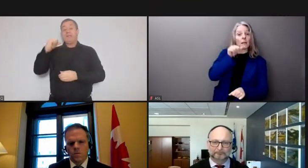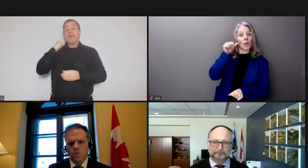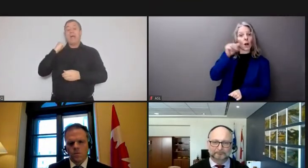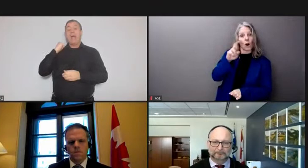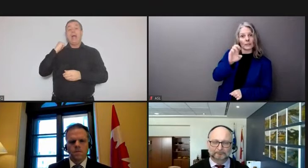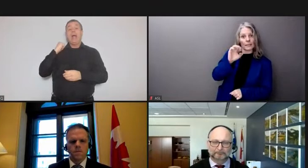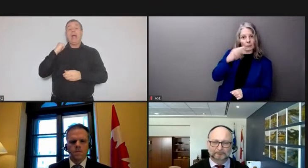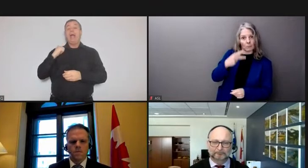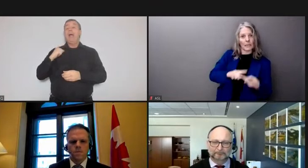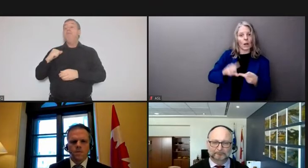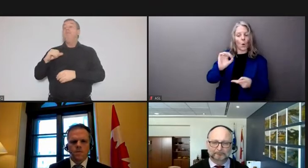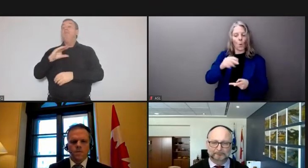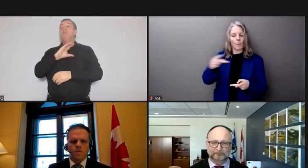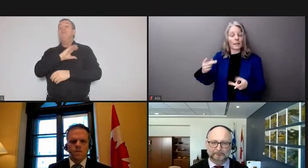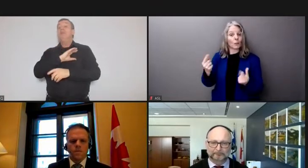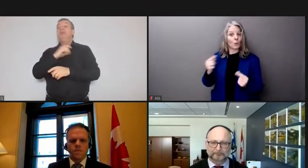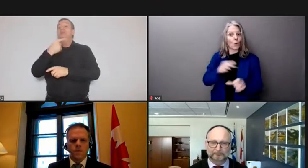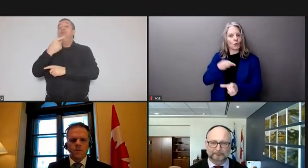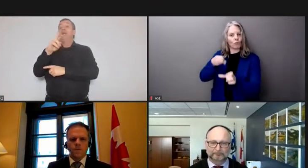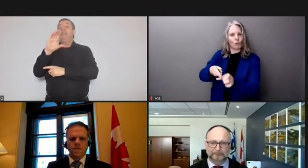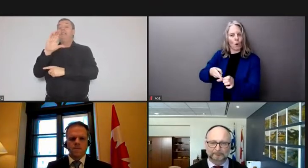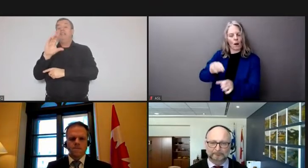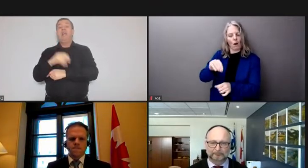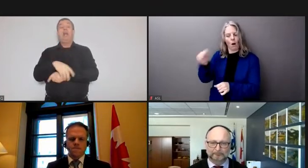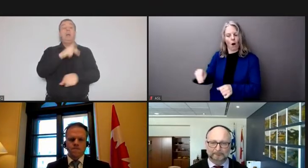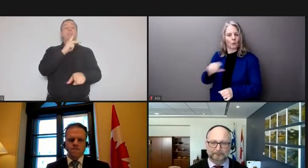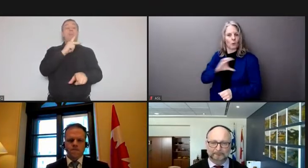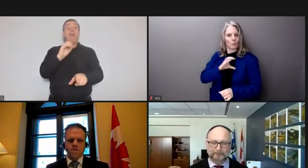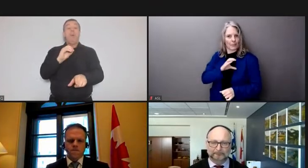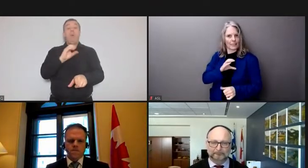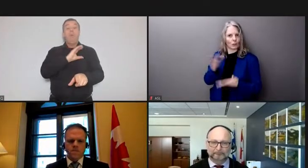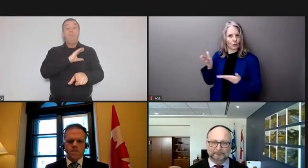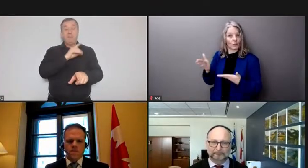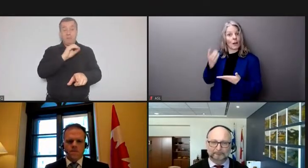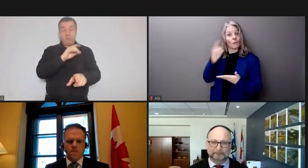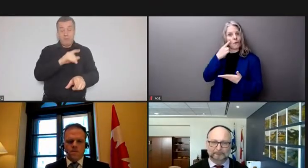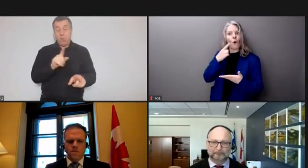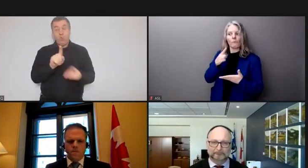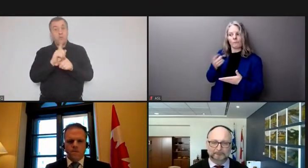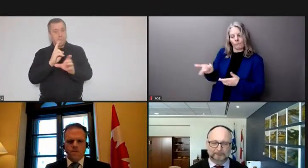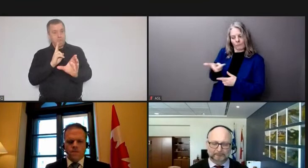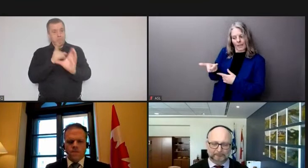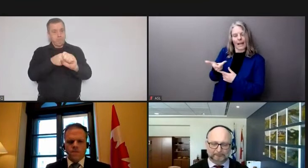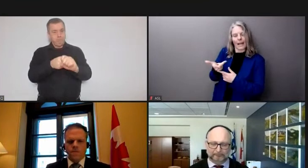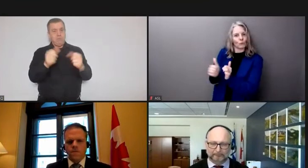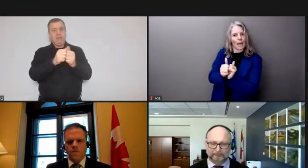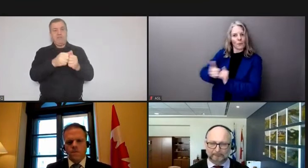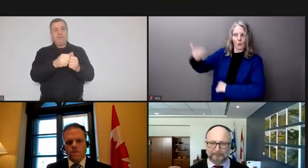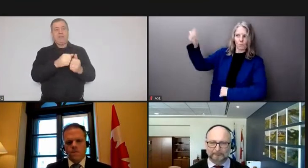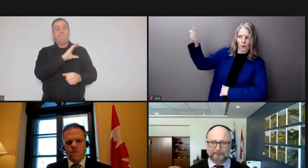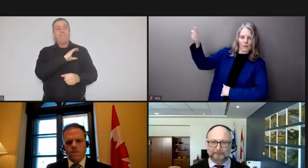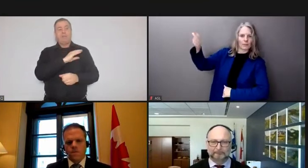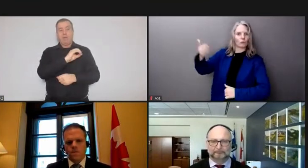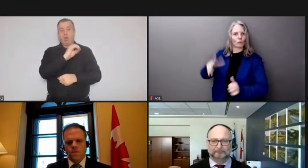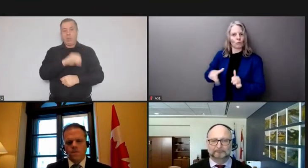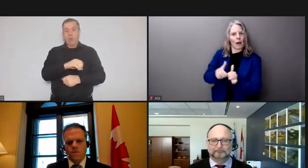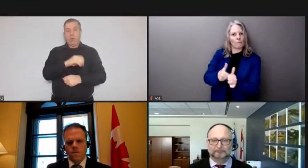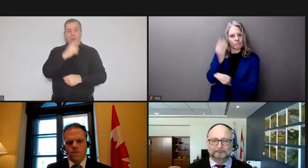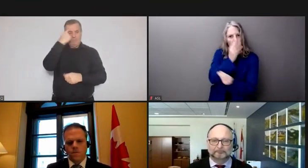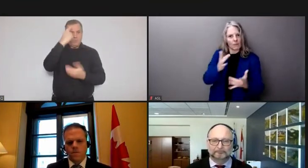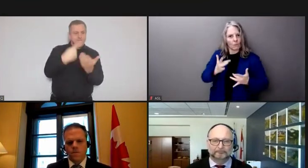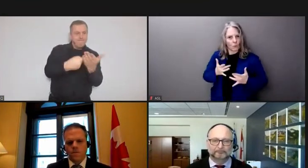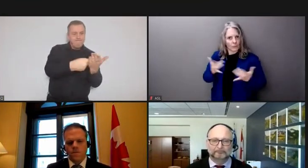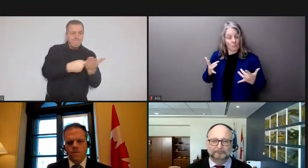joined the ottawa police service at a joint press briefing and i expect that they will continue to be briefing on the